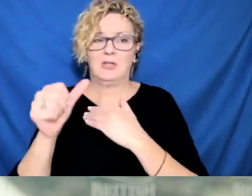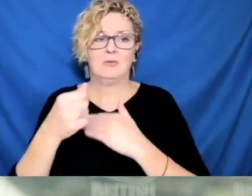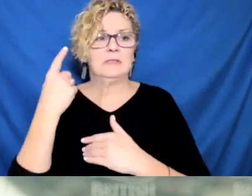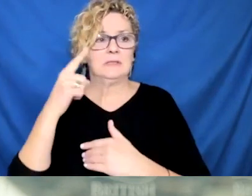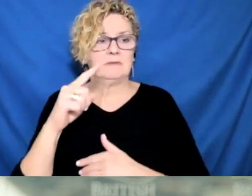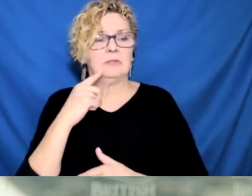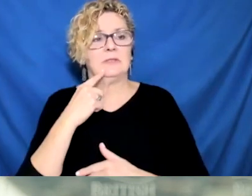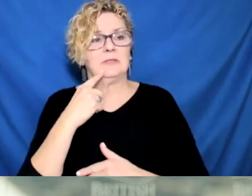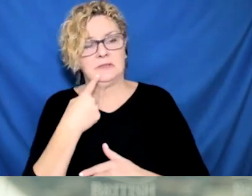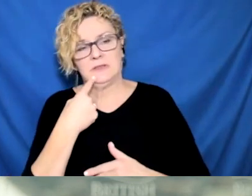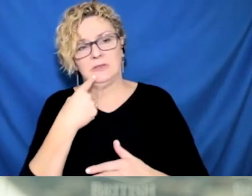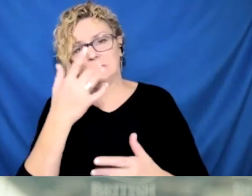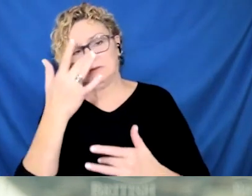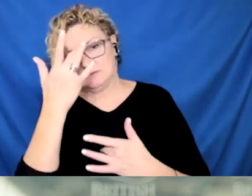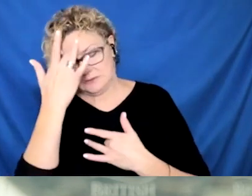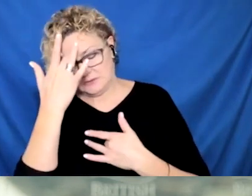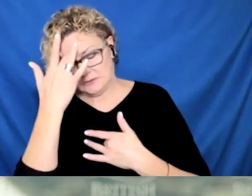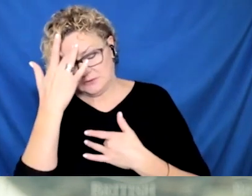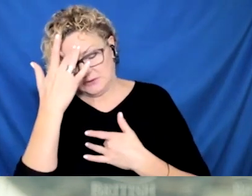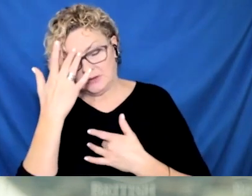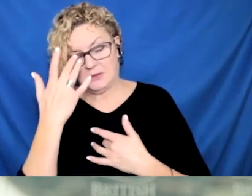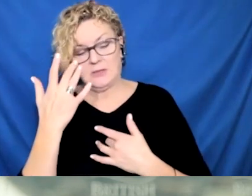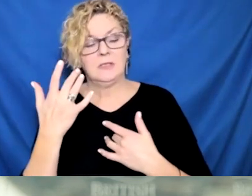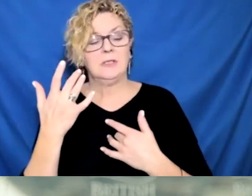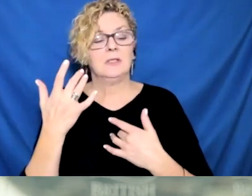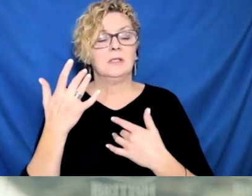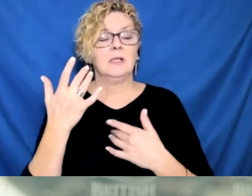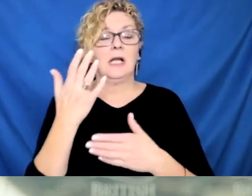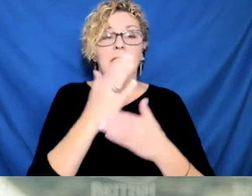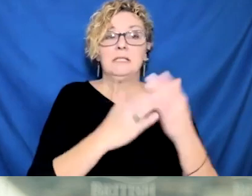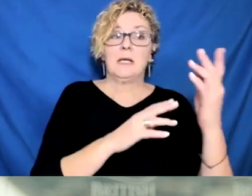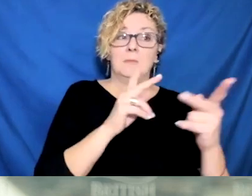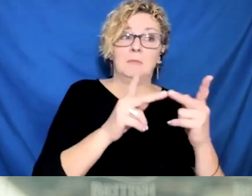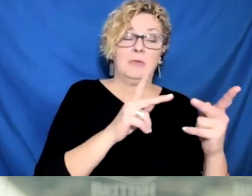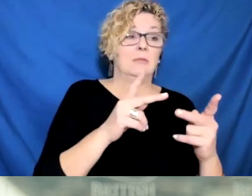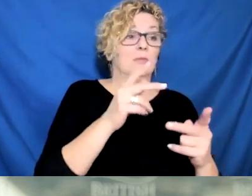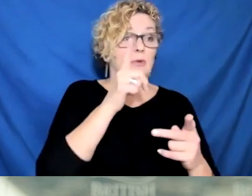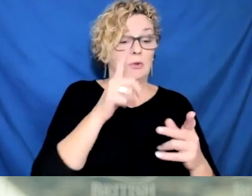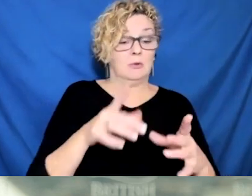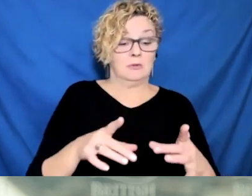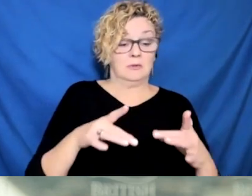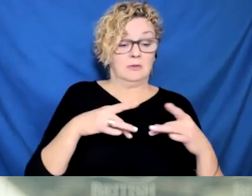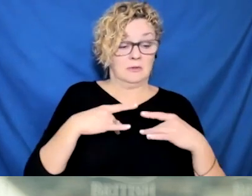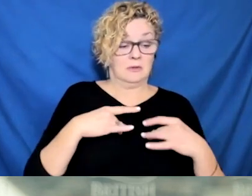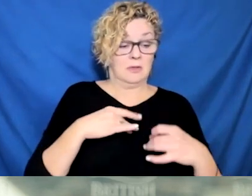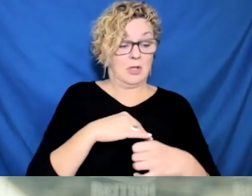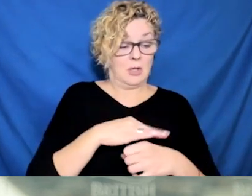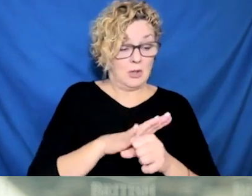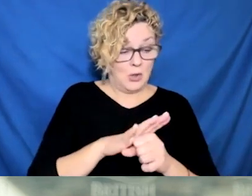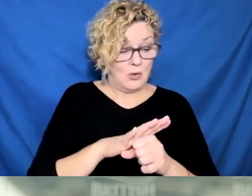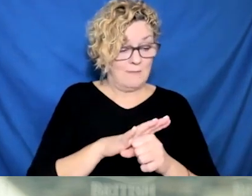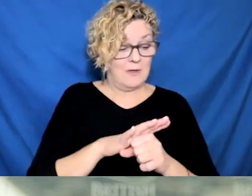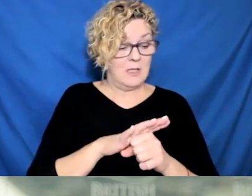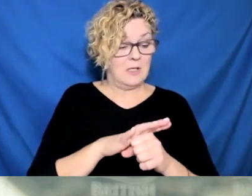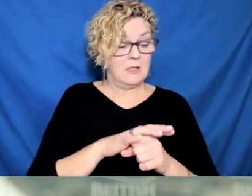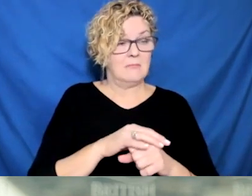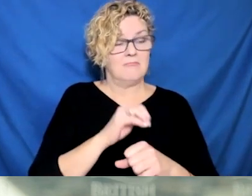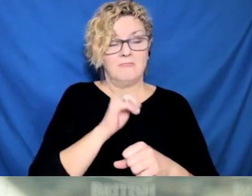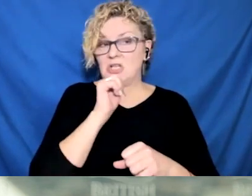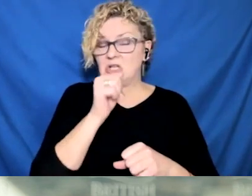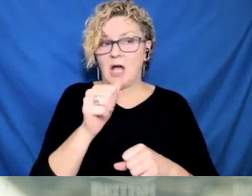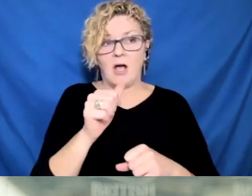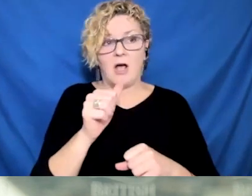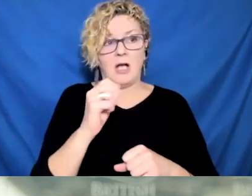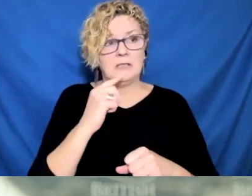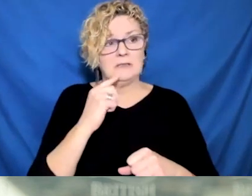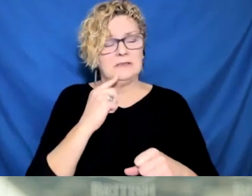seen, and we are seeing, some decline in test positivity, although it is still extremely high. So